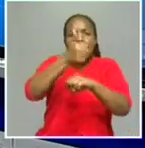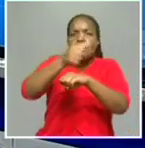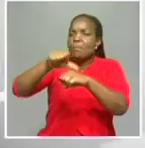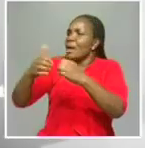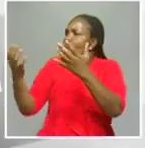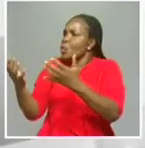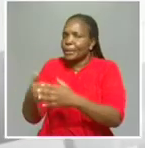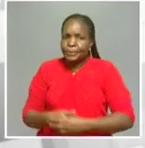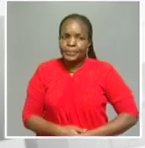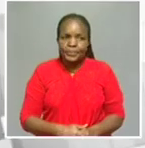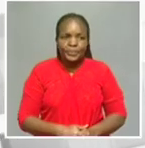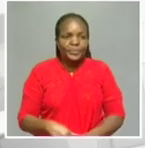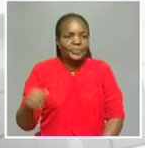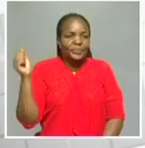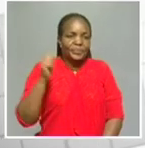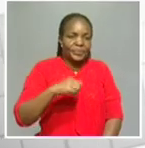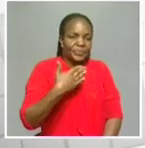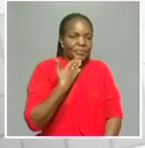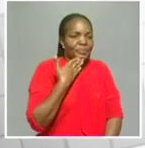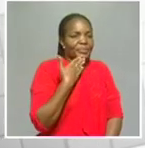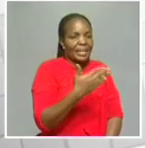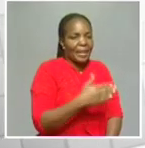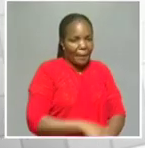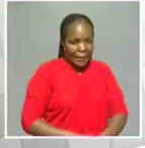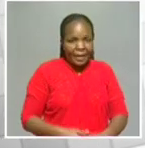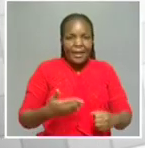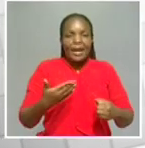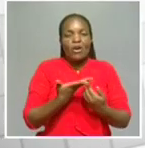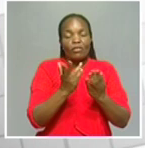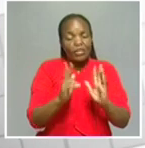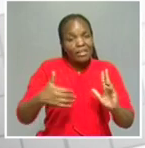Yes, thank you very much and Happy New Year to all Namibians.